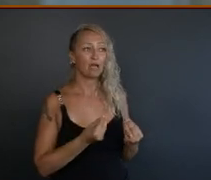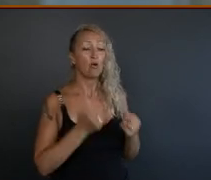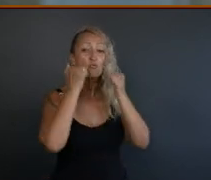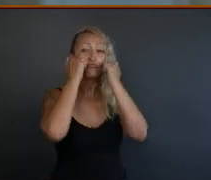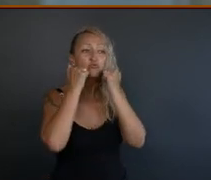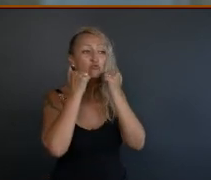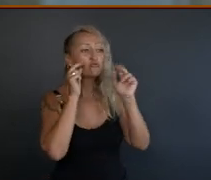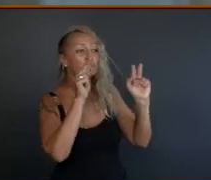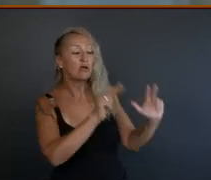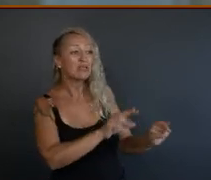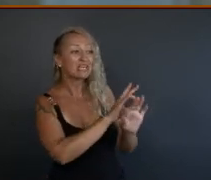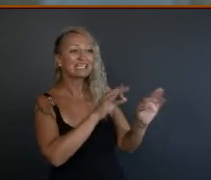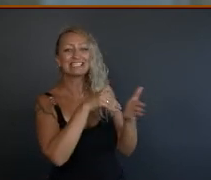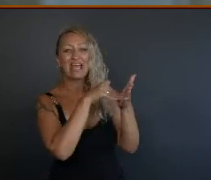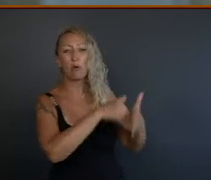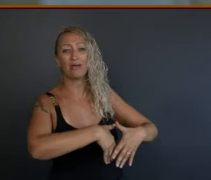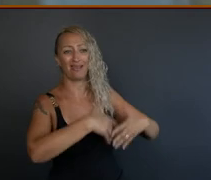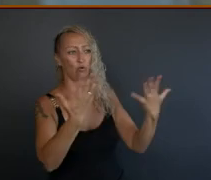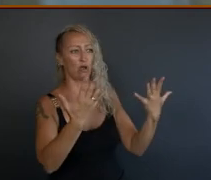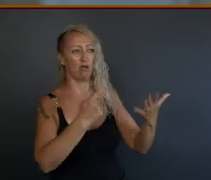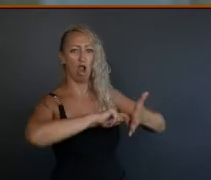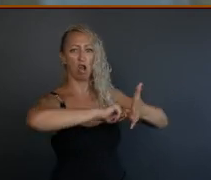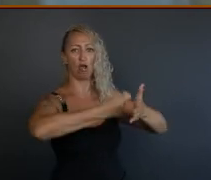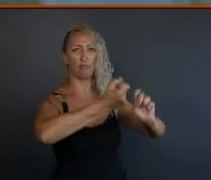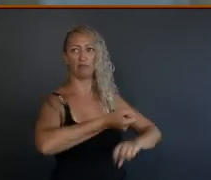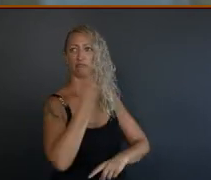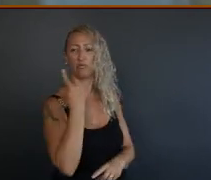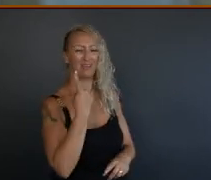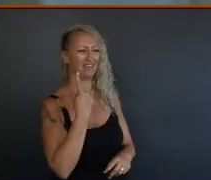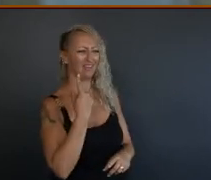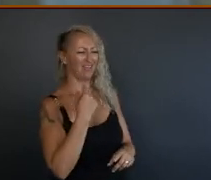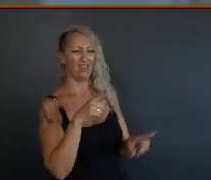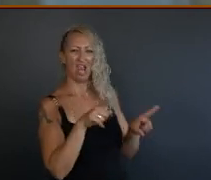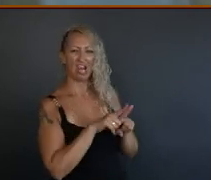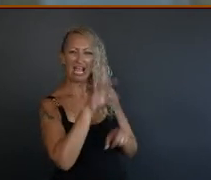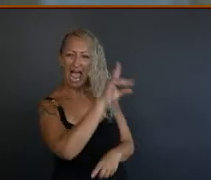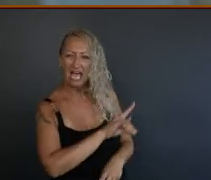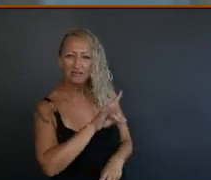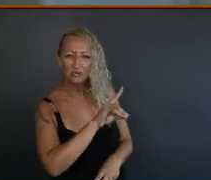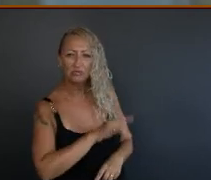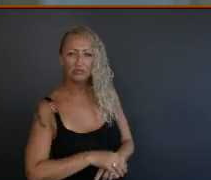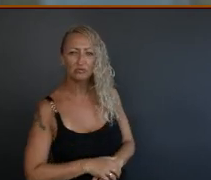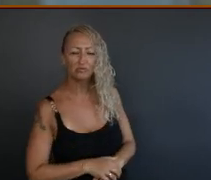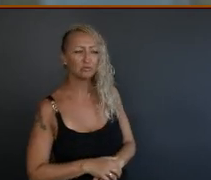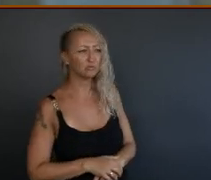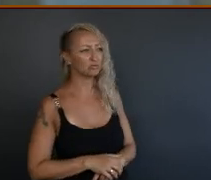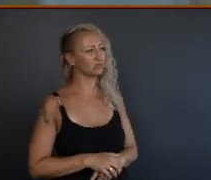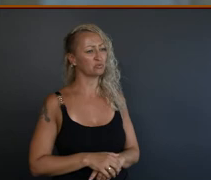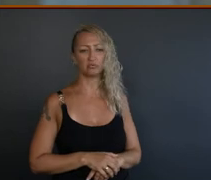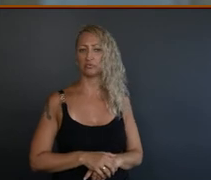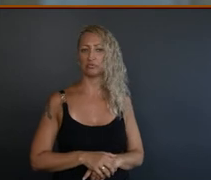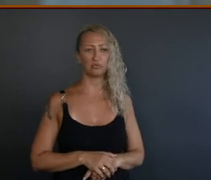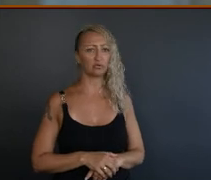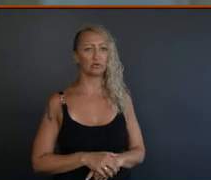there'd be no good for anyone. Like we're locking people up, you know, we're treating them like animals, you know, at the core of it. Yes, we are